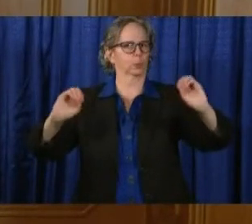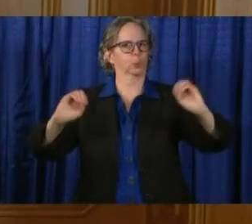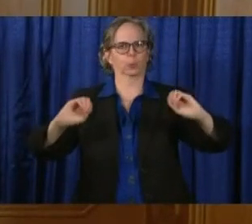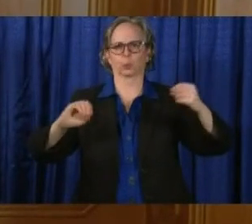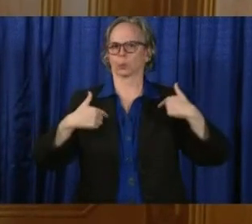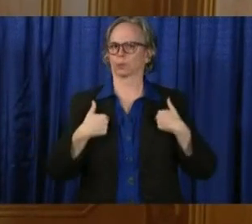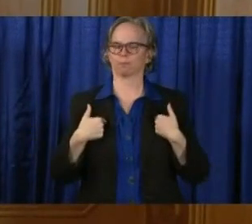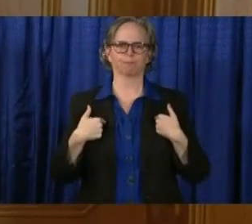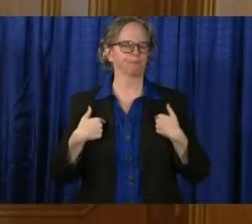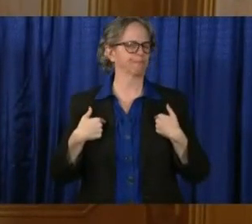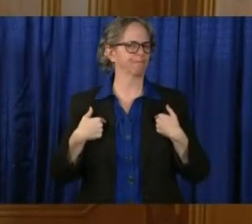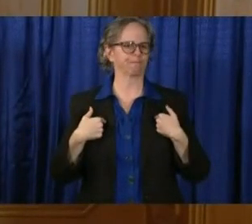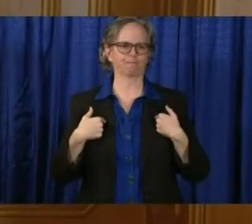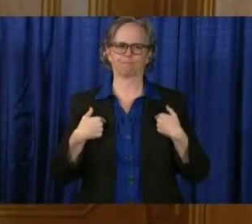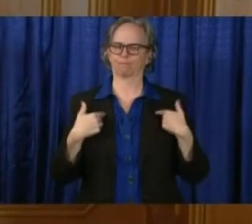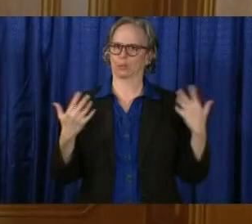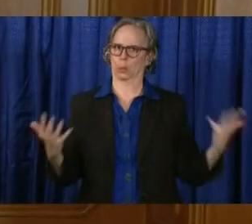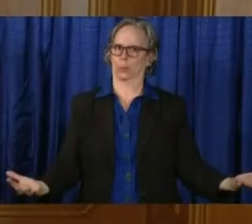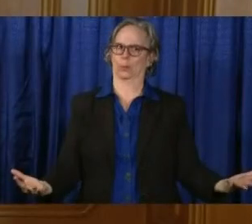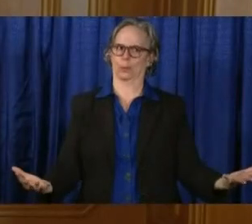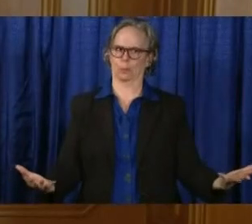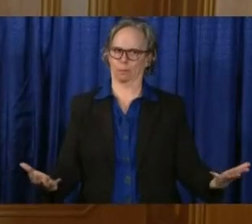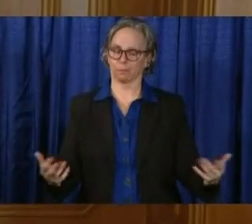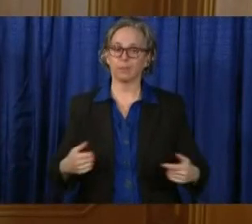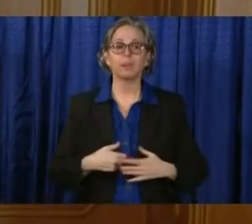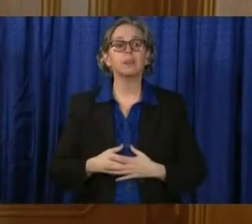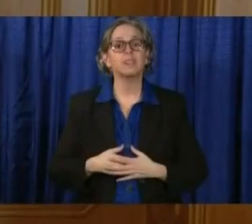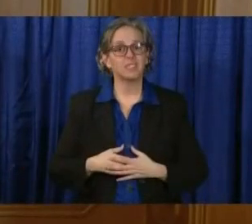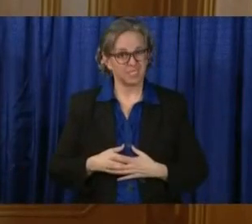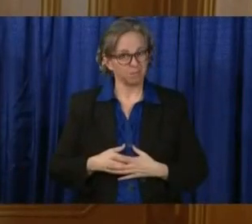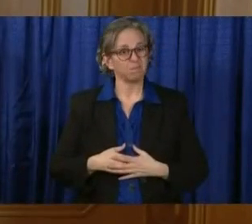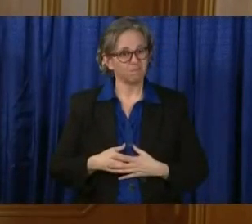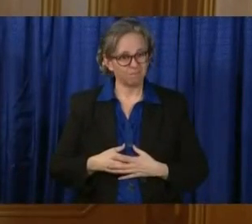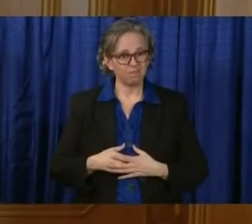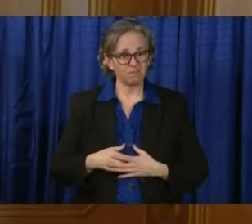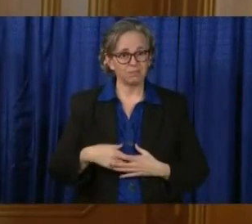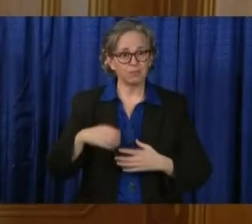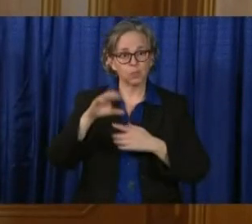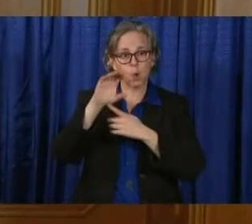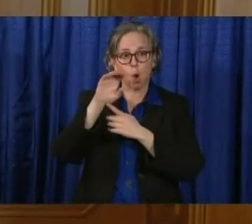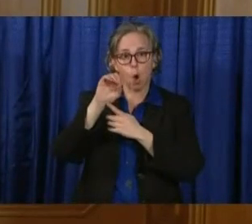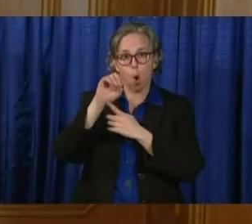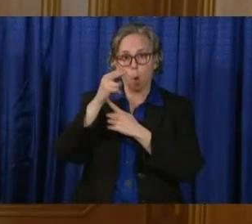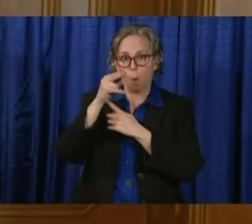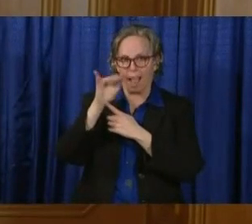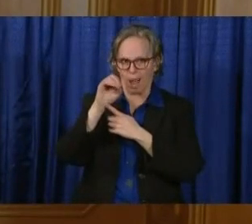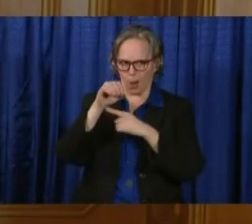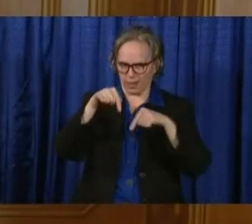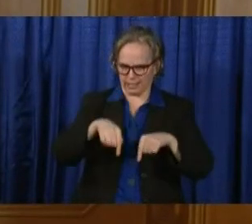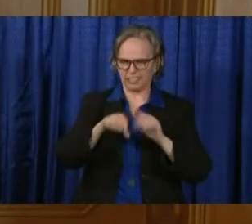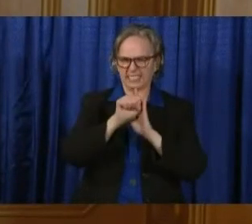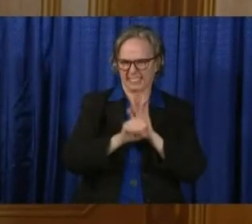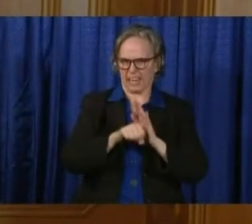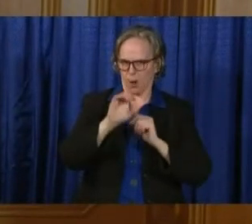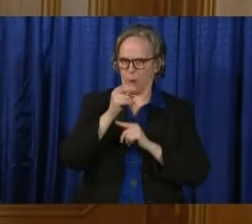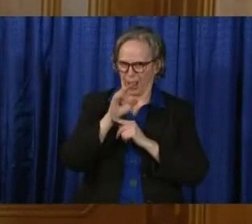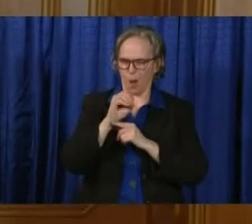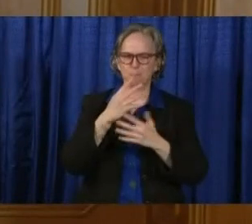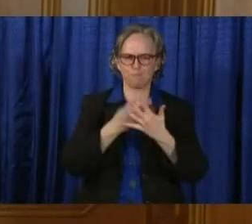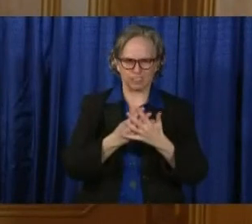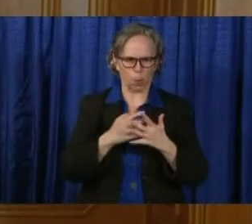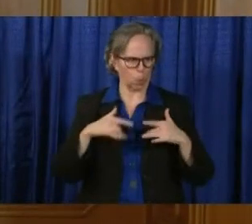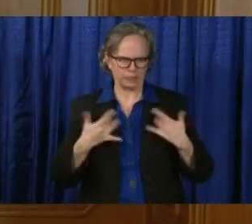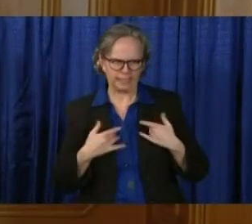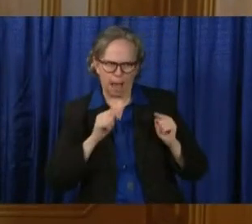Now let me talk for a moment about the Ohio prison situation. And briefly